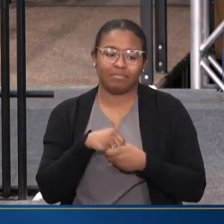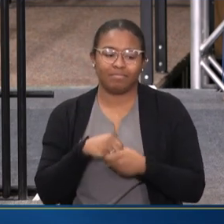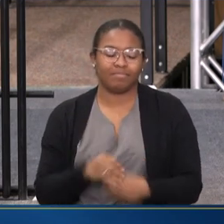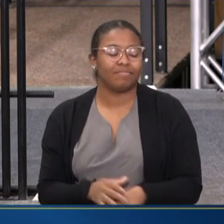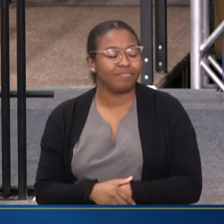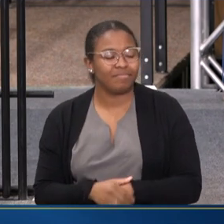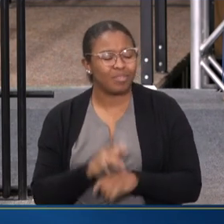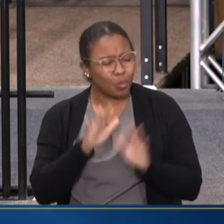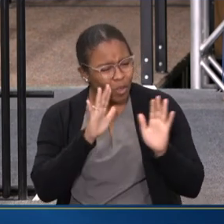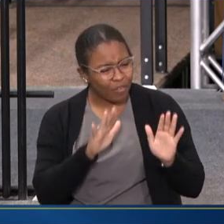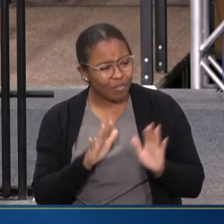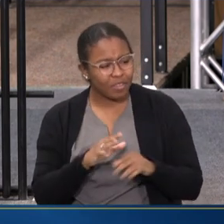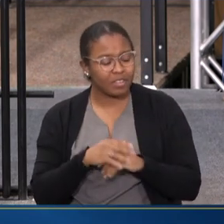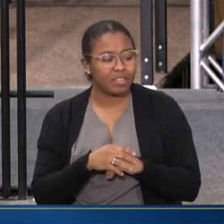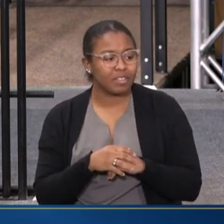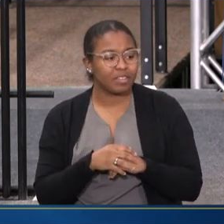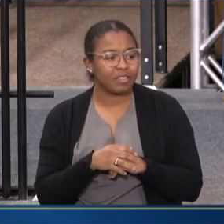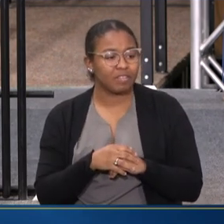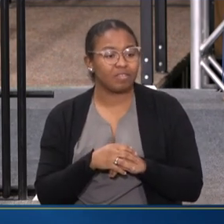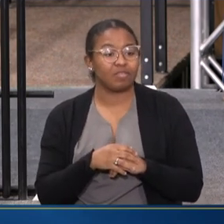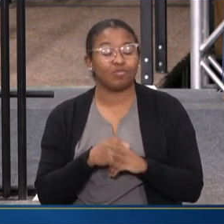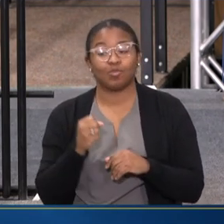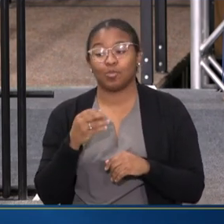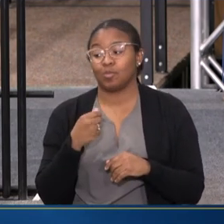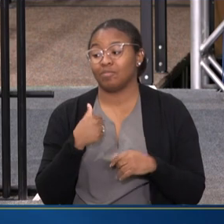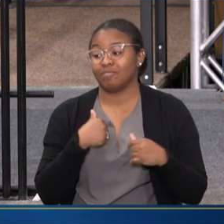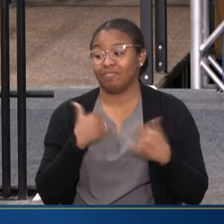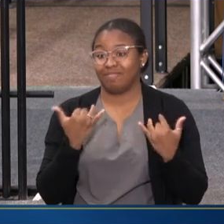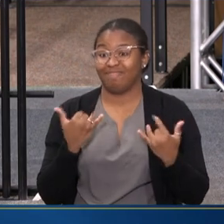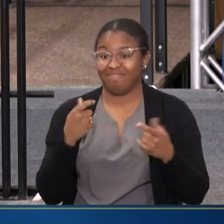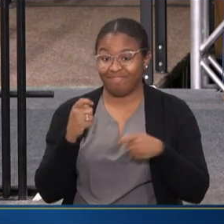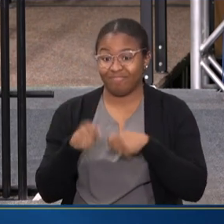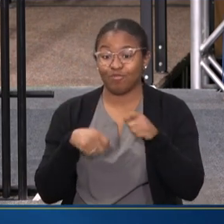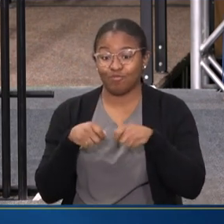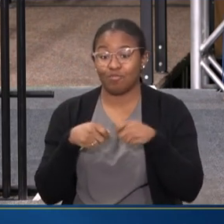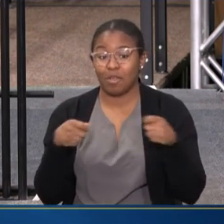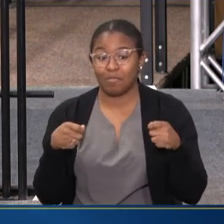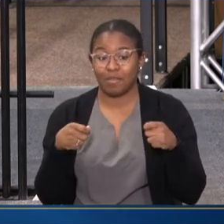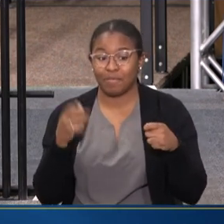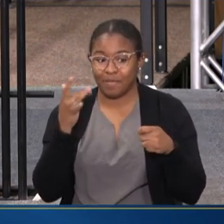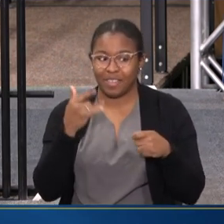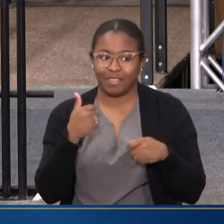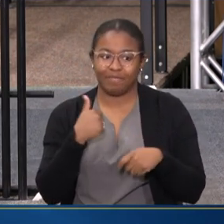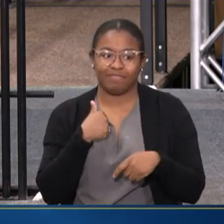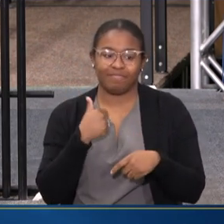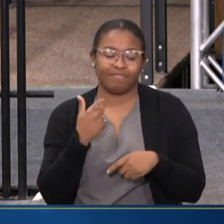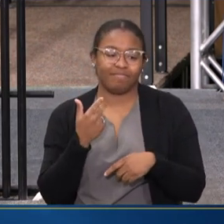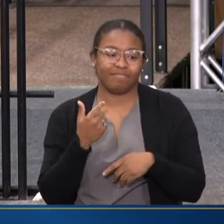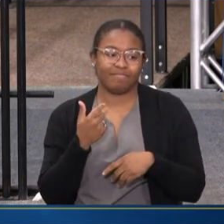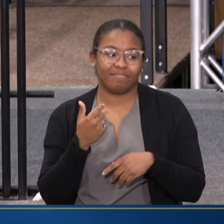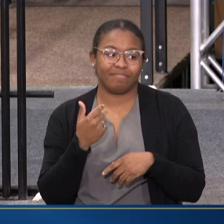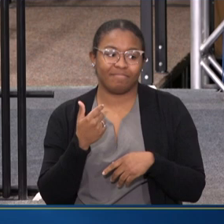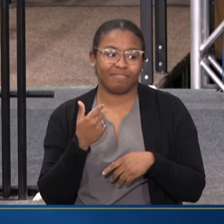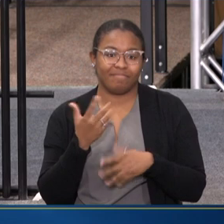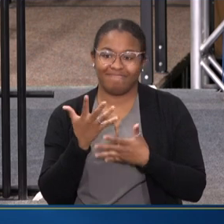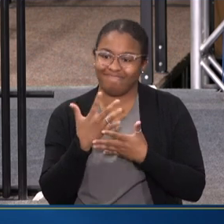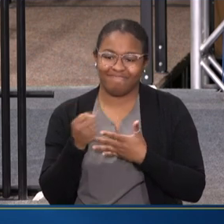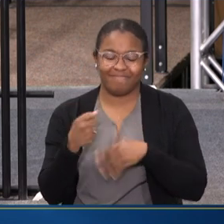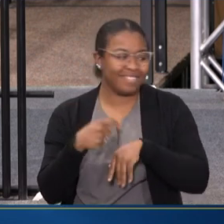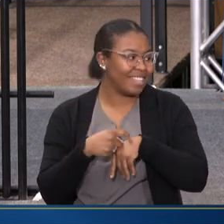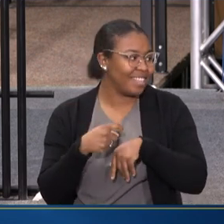That's wonderful. I am going to wrap us up only because I'm getting all